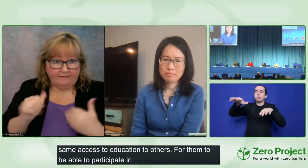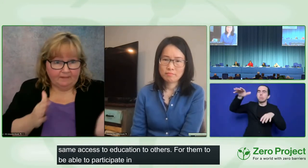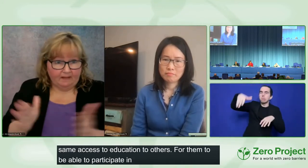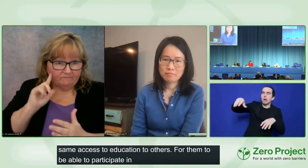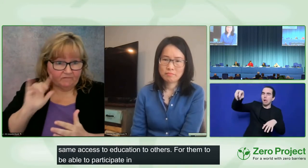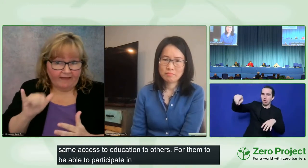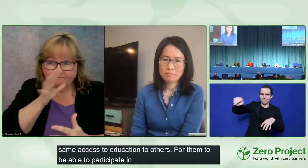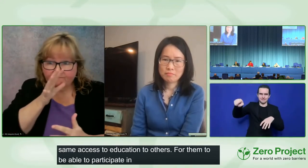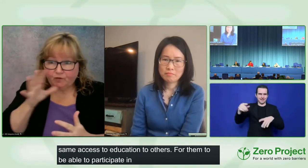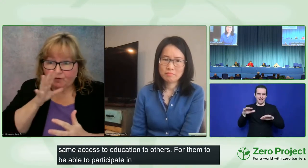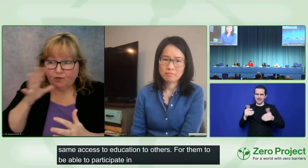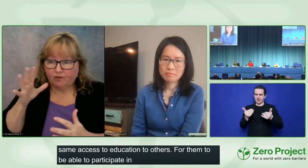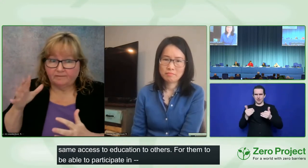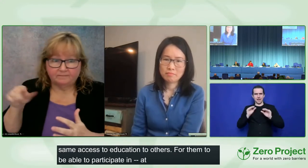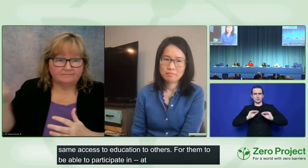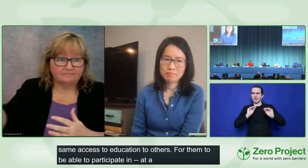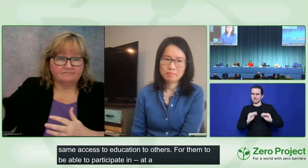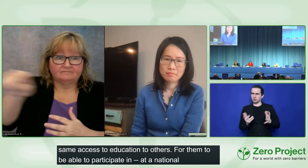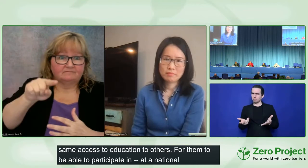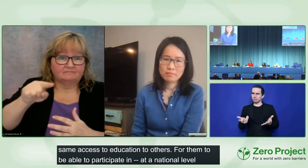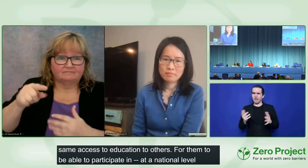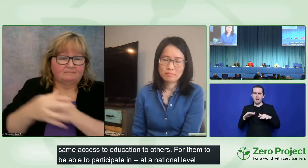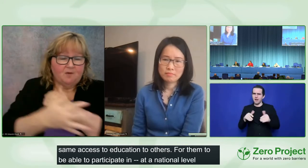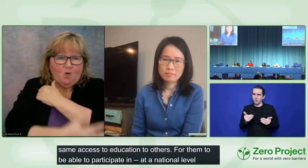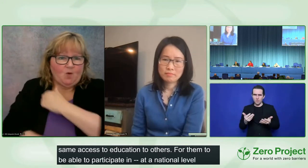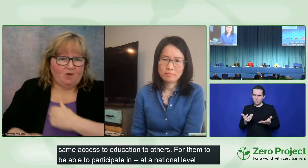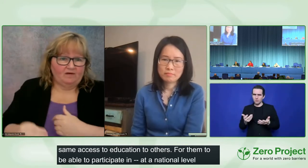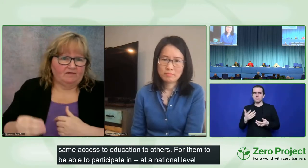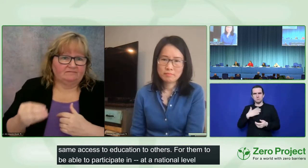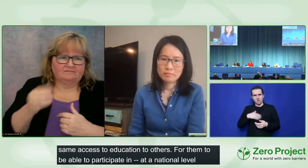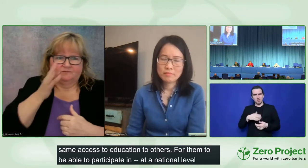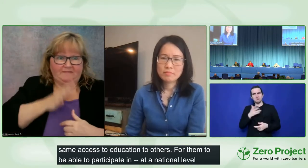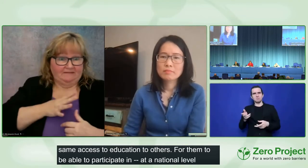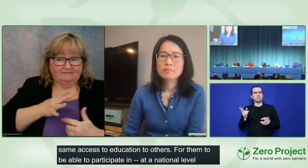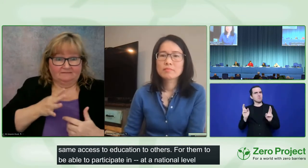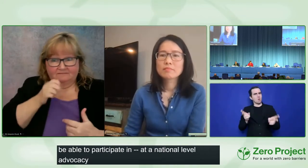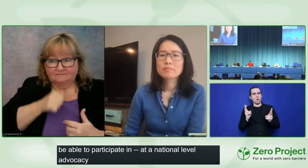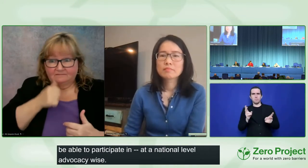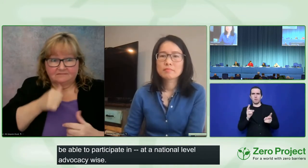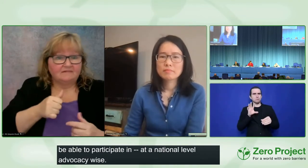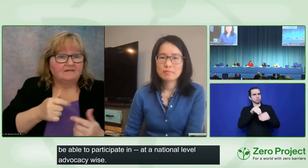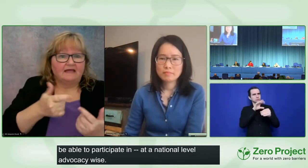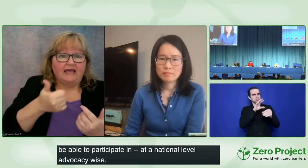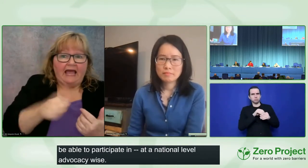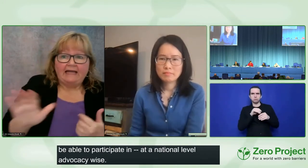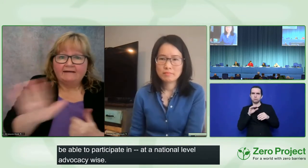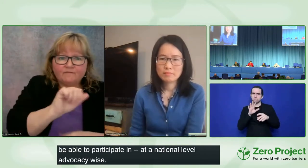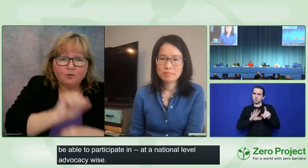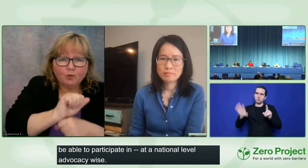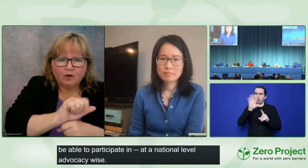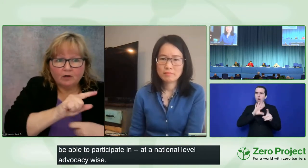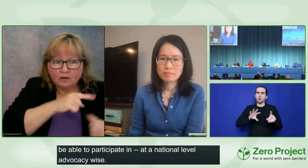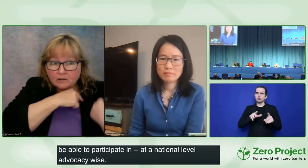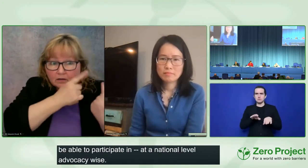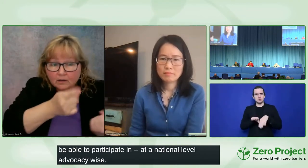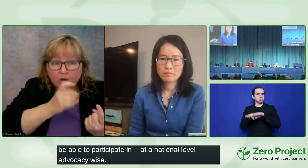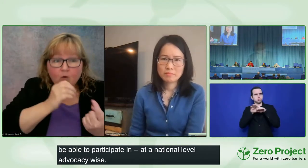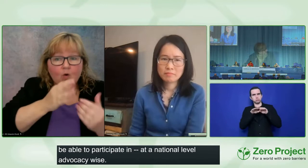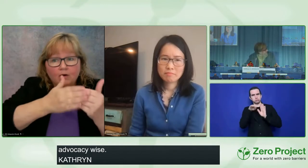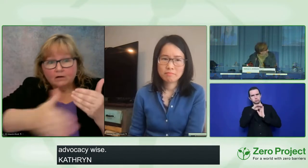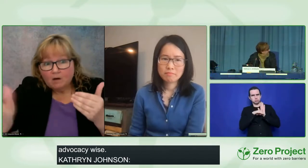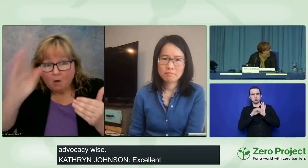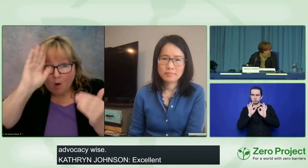Any of our panelists want to respond to work that you're doing or work that you aspire to do with women and girls in rural